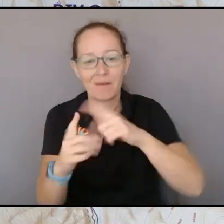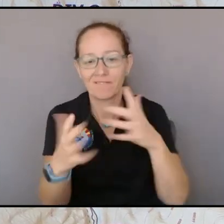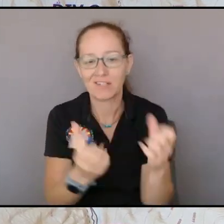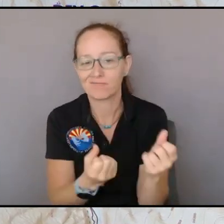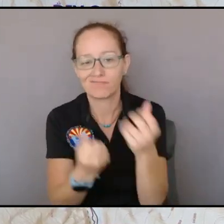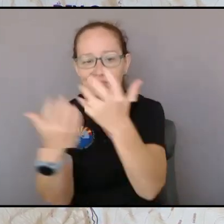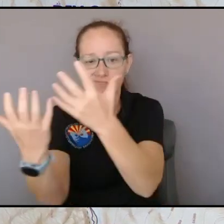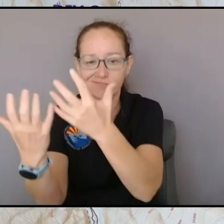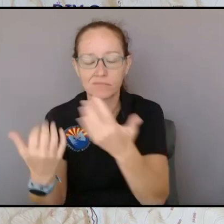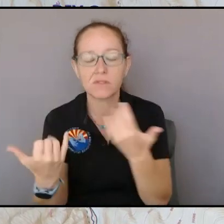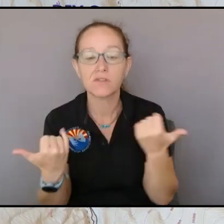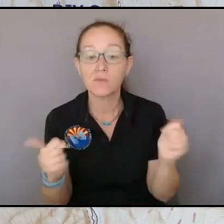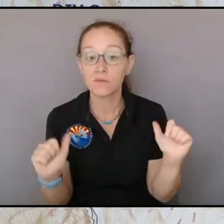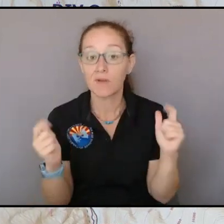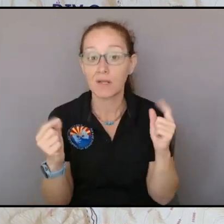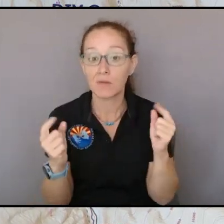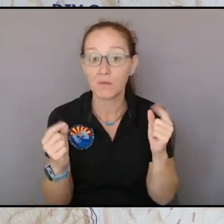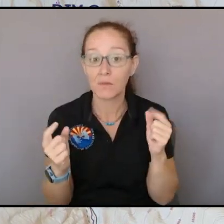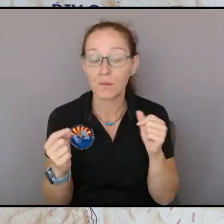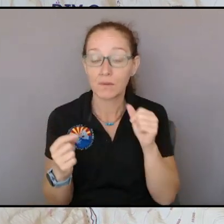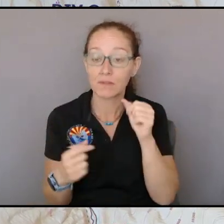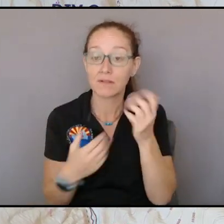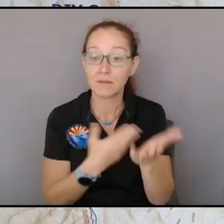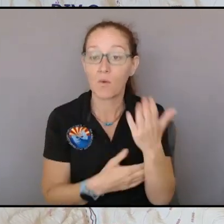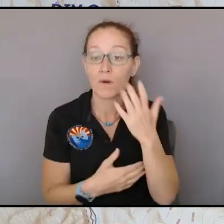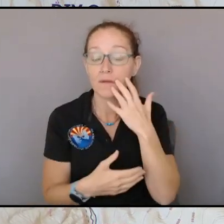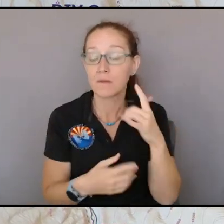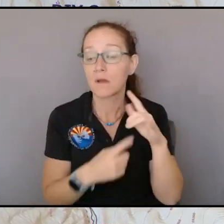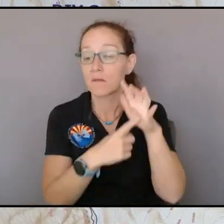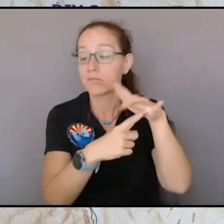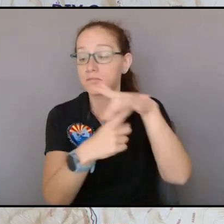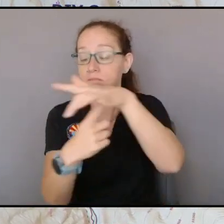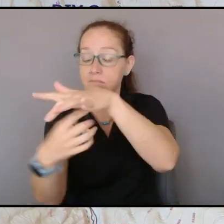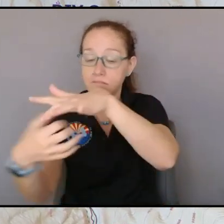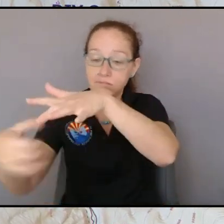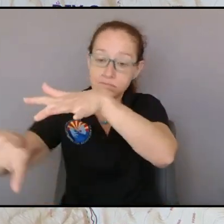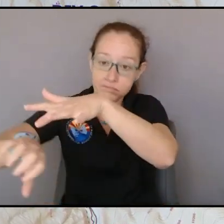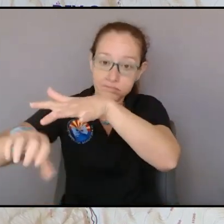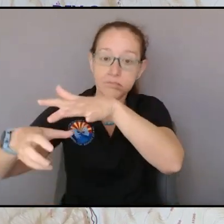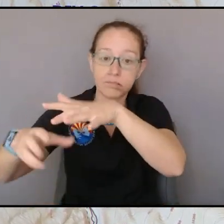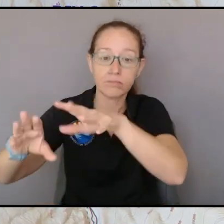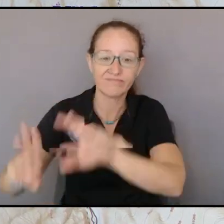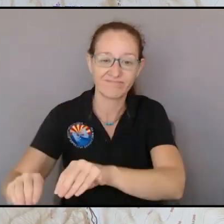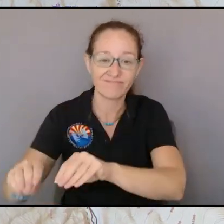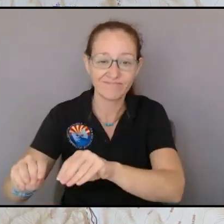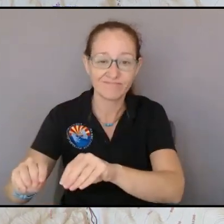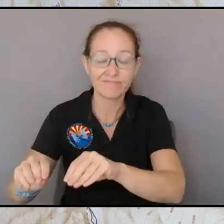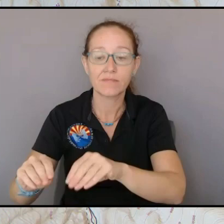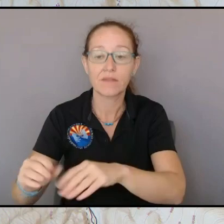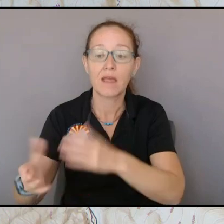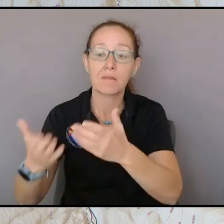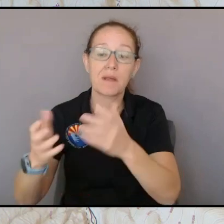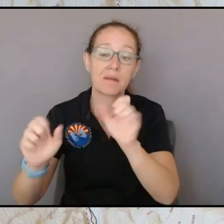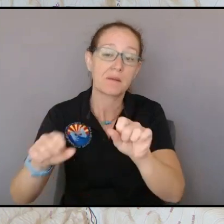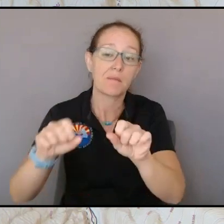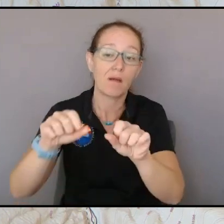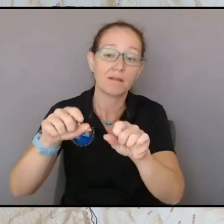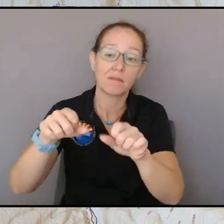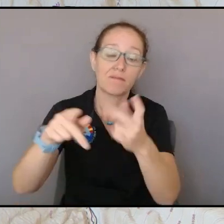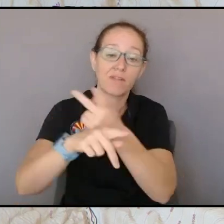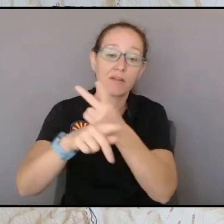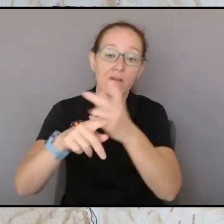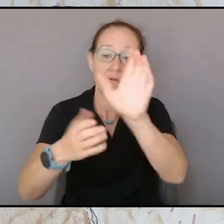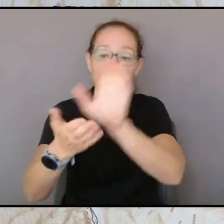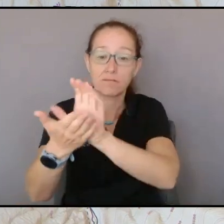and if there's a way to tie these road systems or tie this dozer line in to to something else on this ridge and still keep this